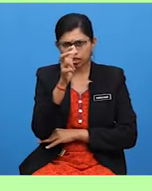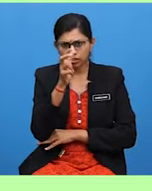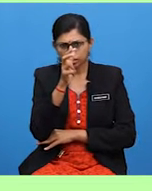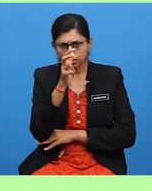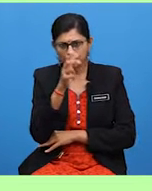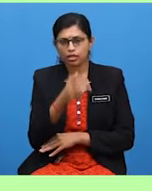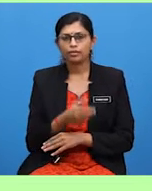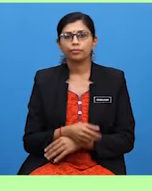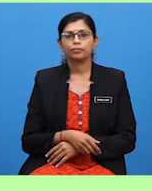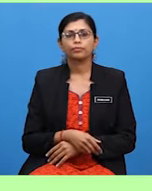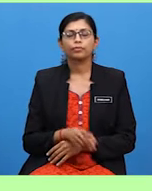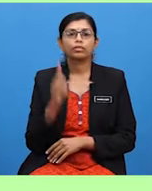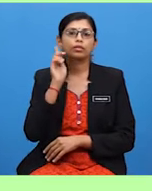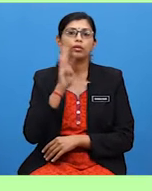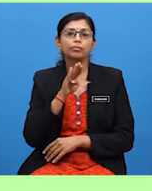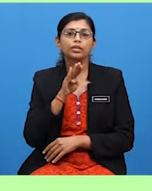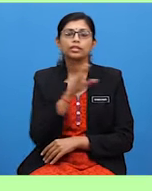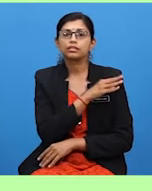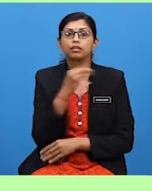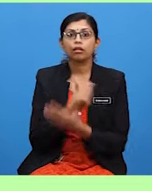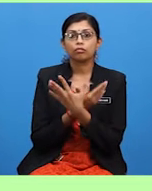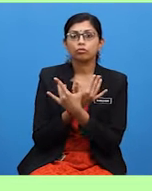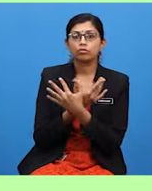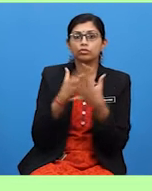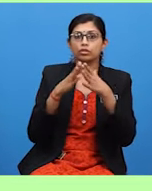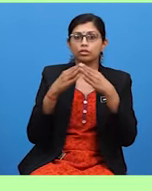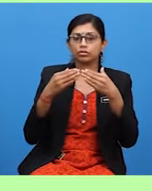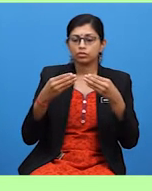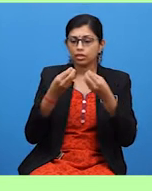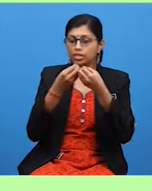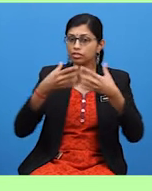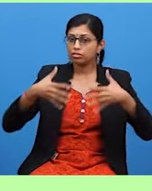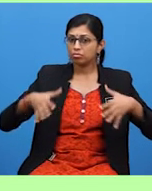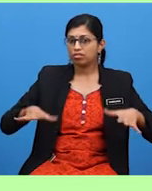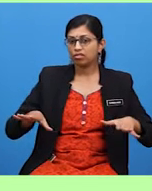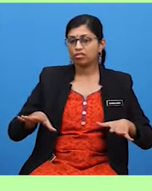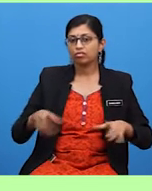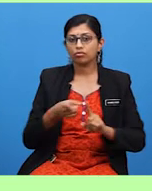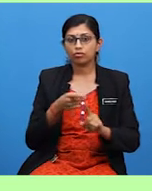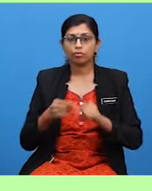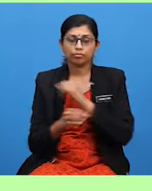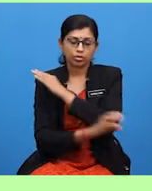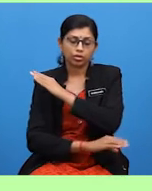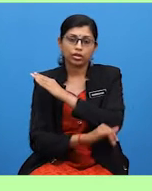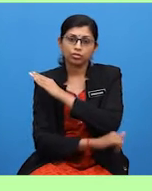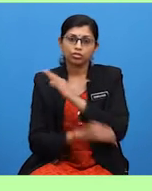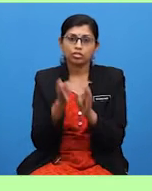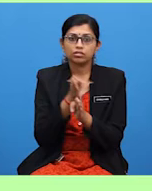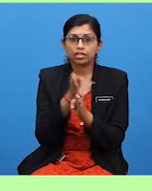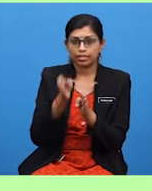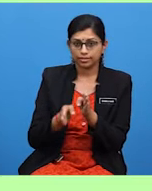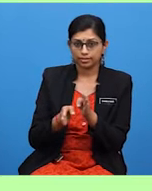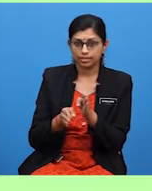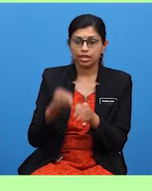Bees and butterflies are disappearing from the countryside. Plant flowers that will